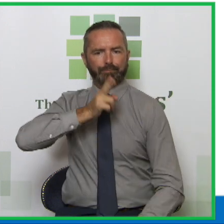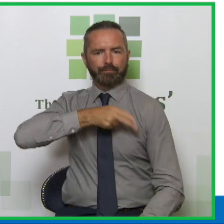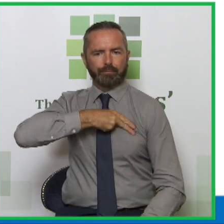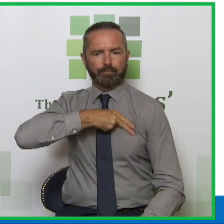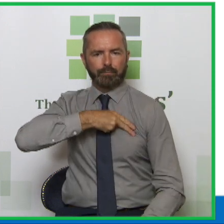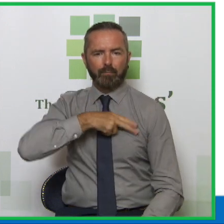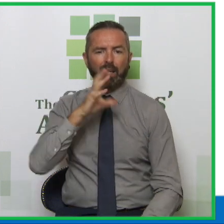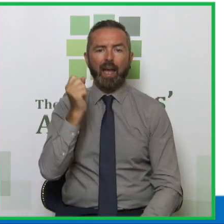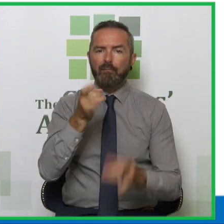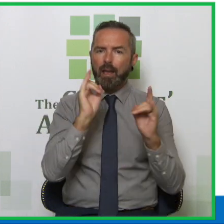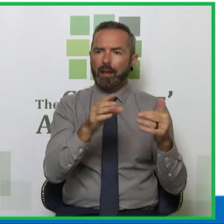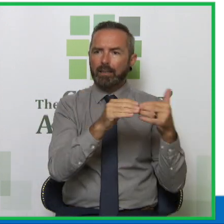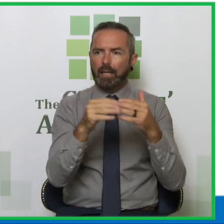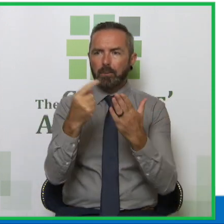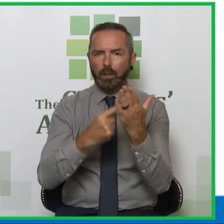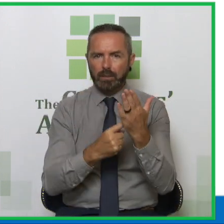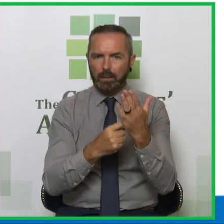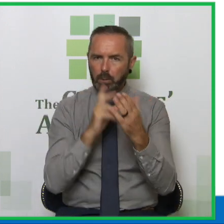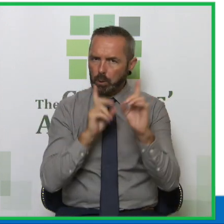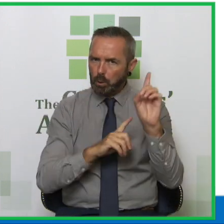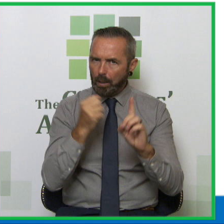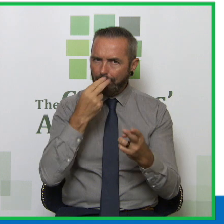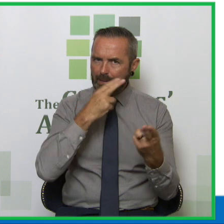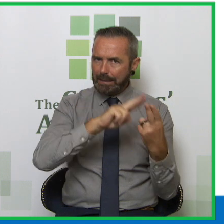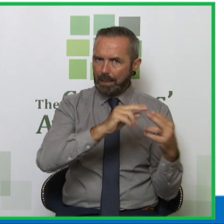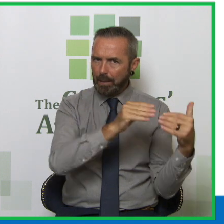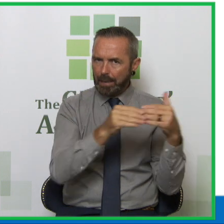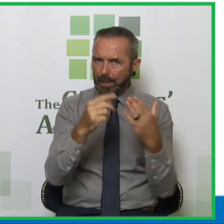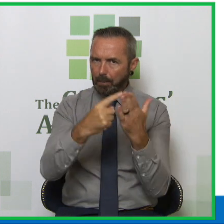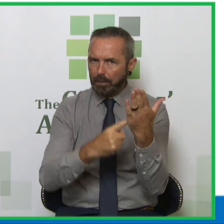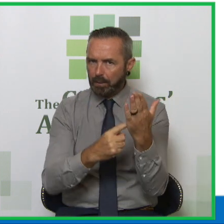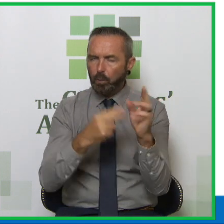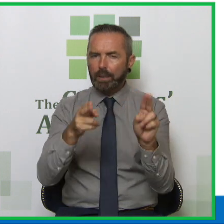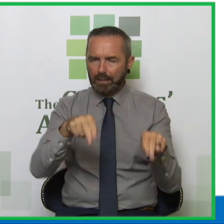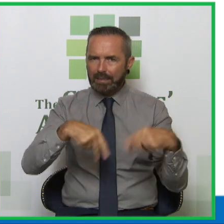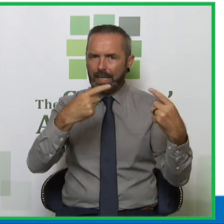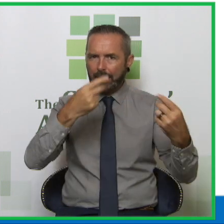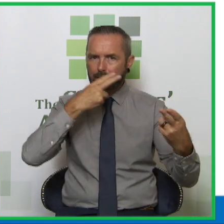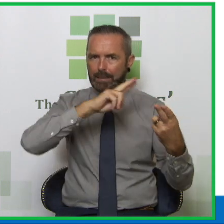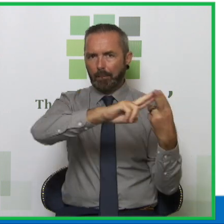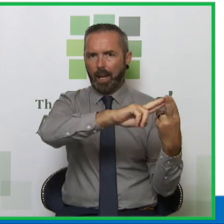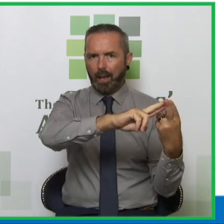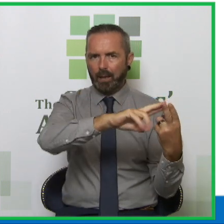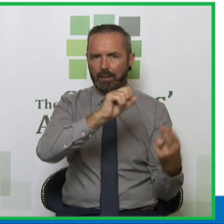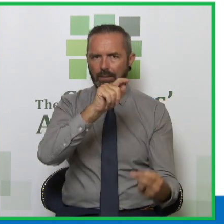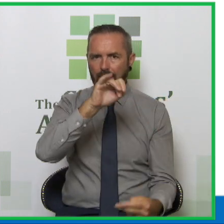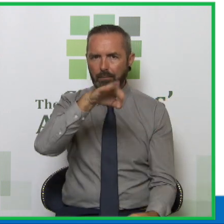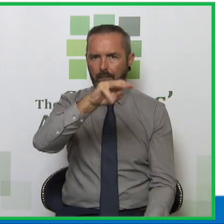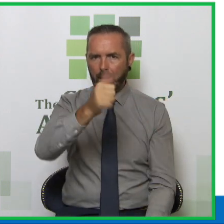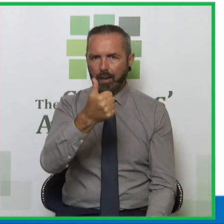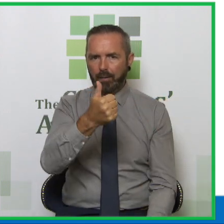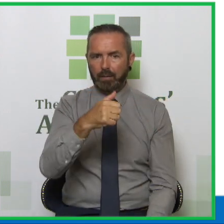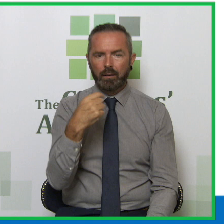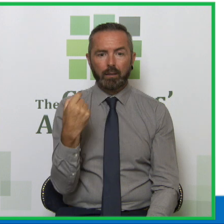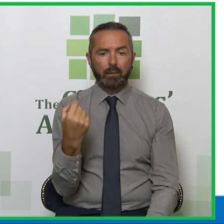policy. Do we have a stigma led drug policy? Tackle stigma. At Citizens Assembly there's only so much